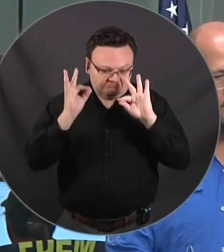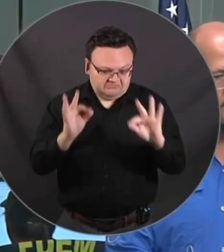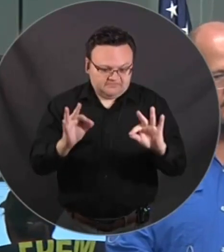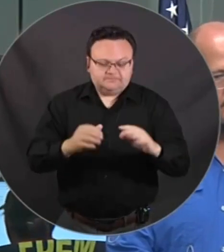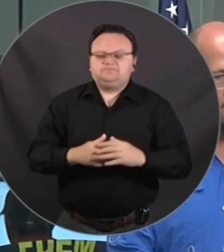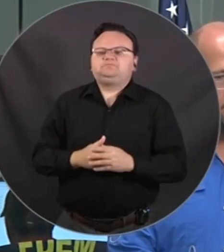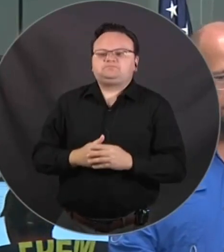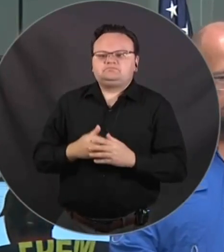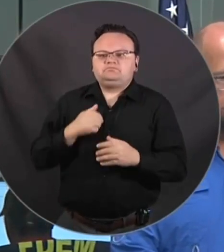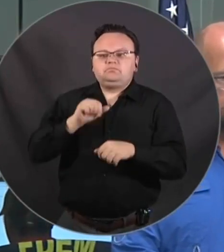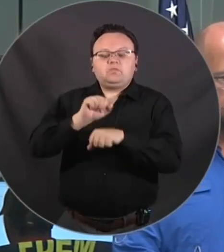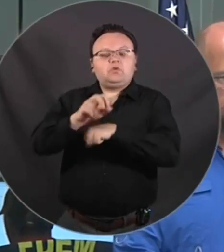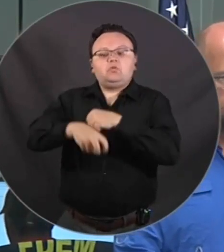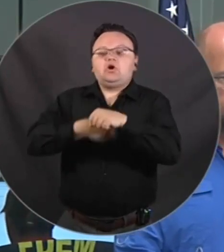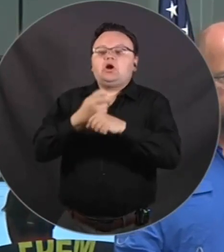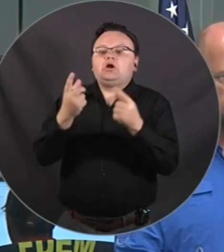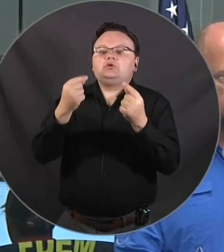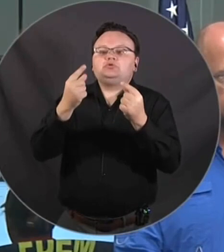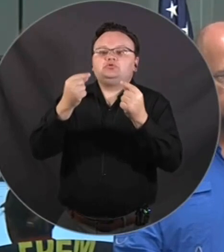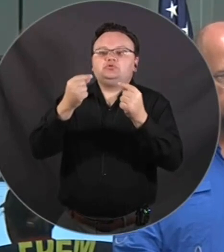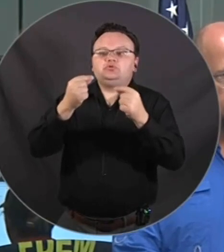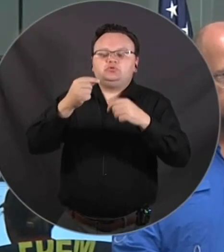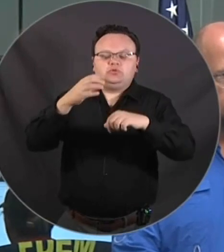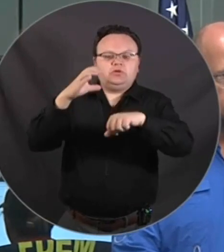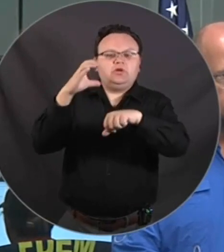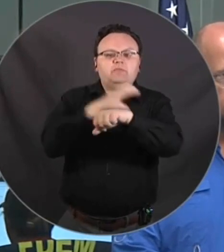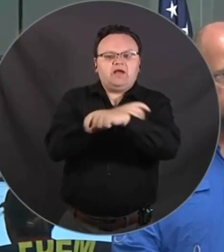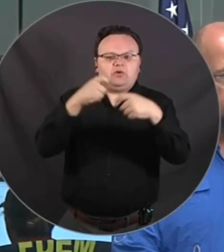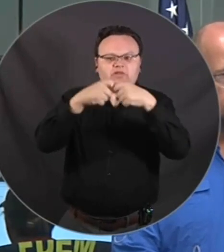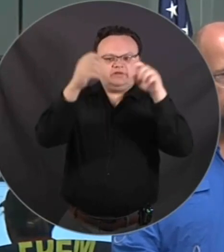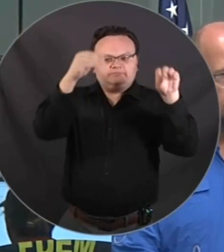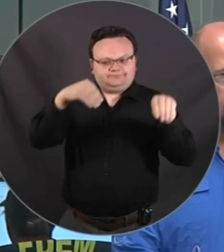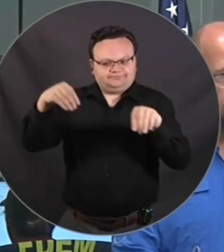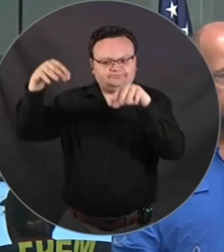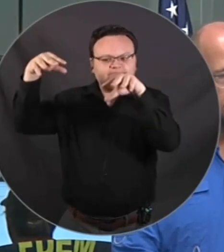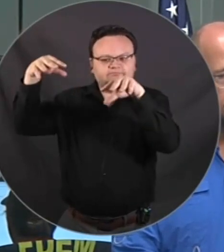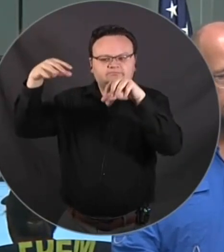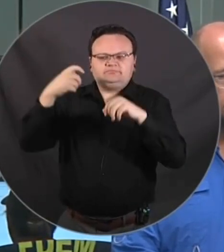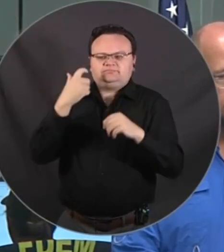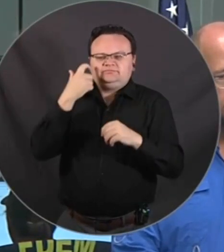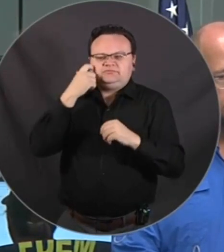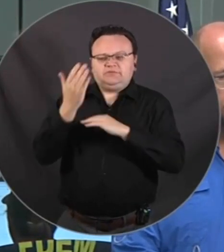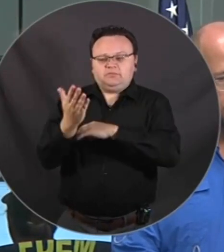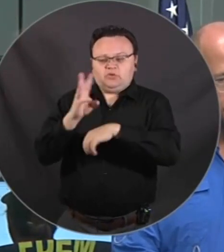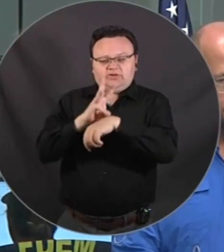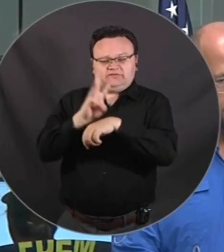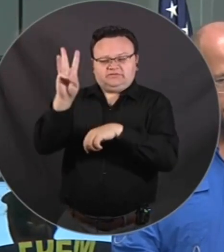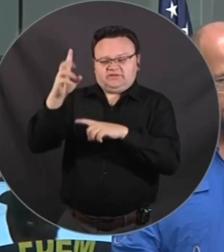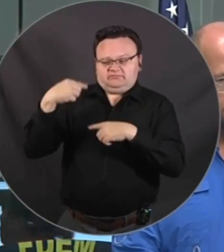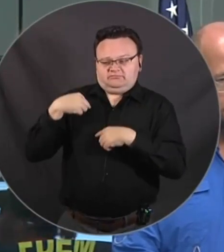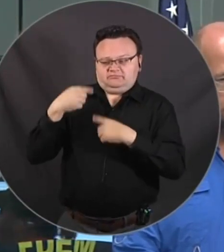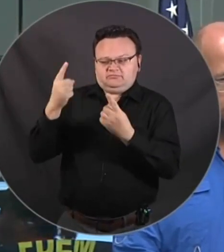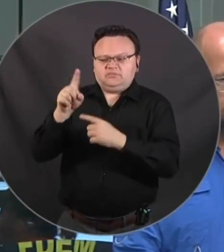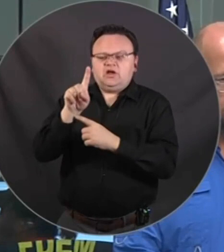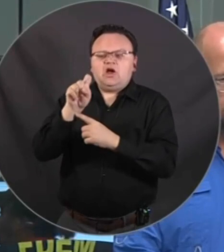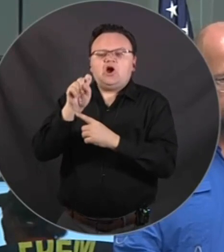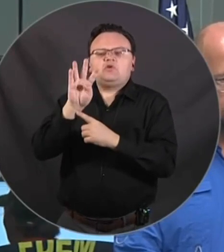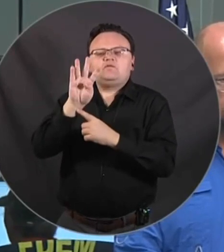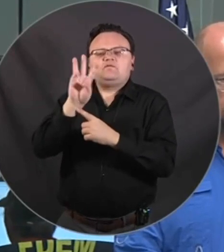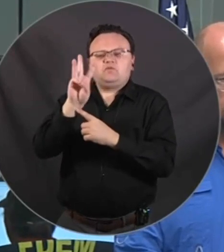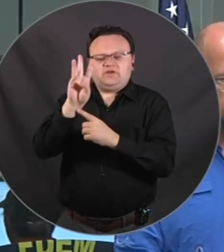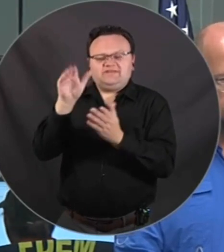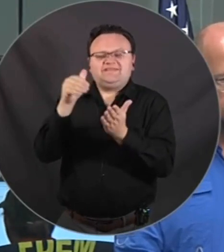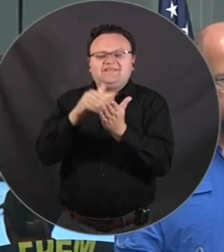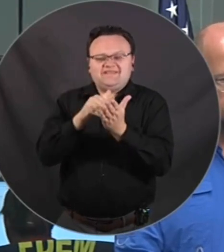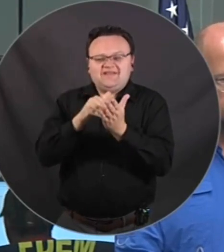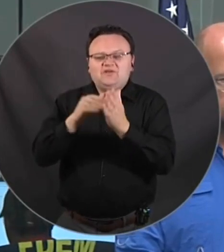are working hard to restore power across the state of Florida. As of 6 a.m. today, there are approximately 146,000 power